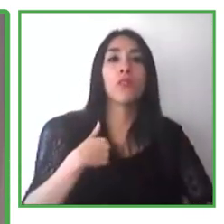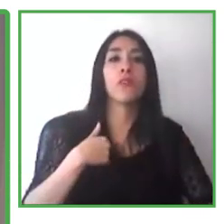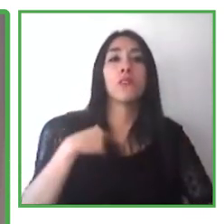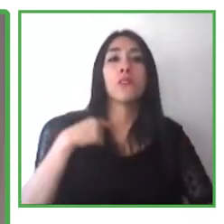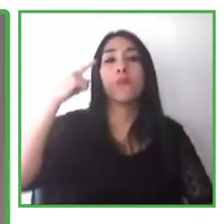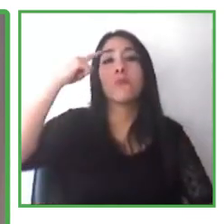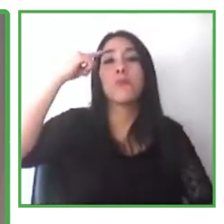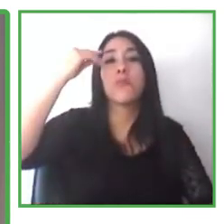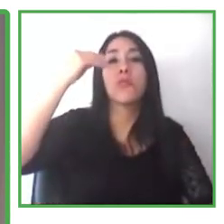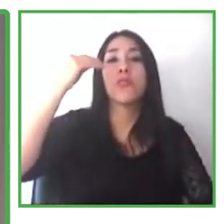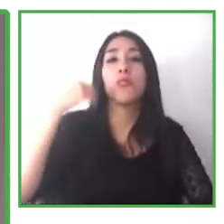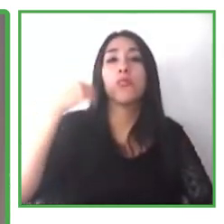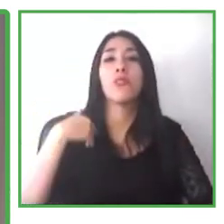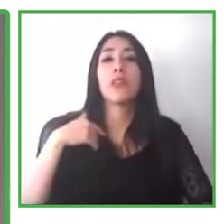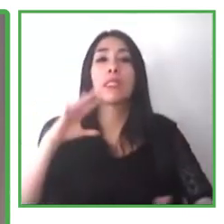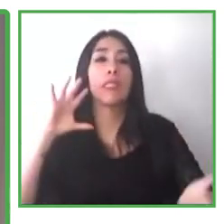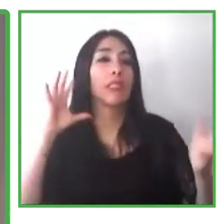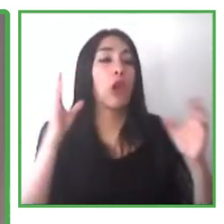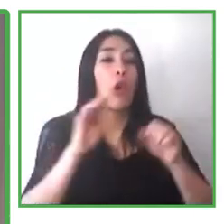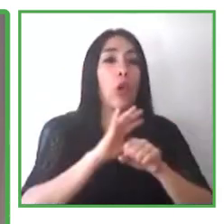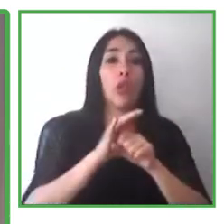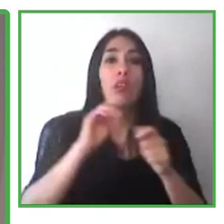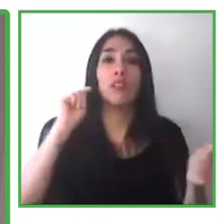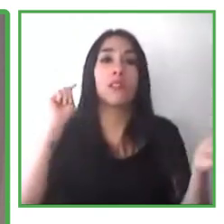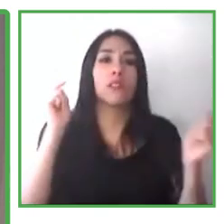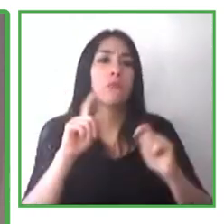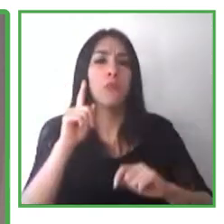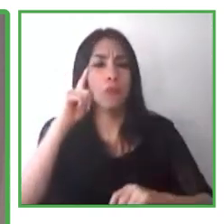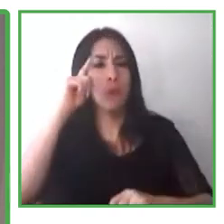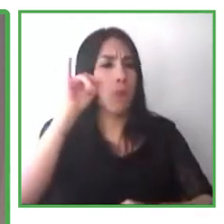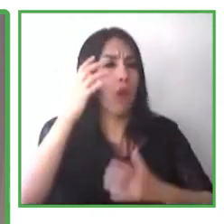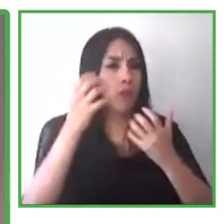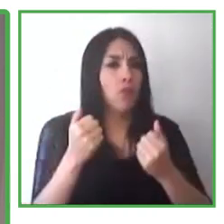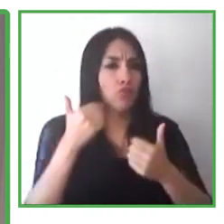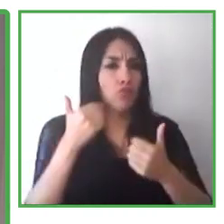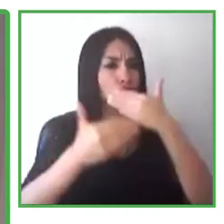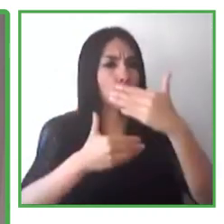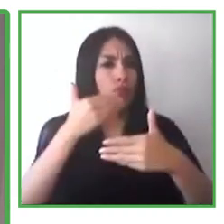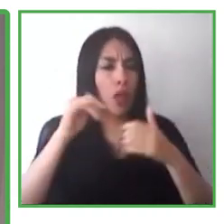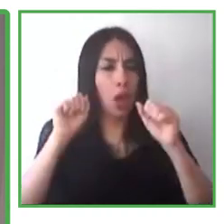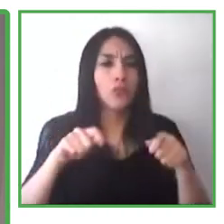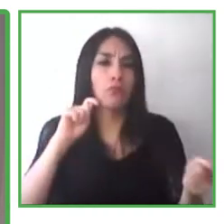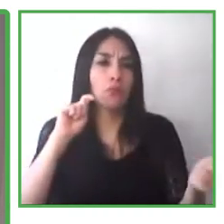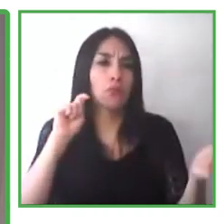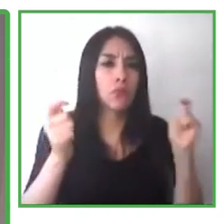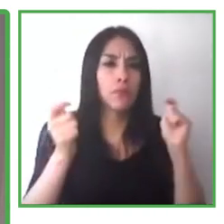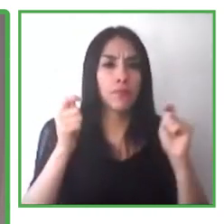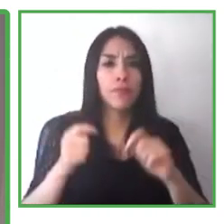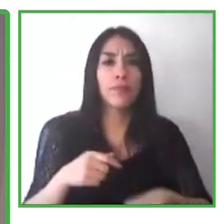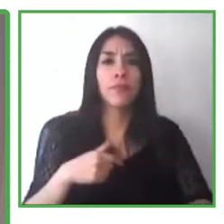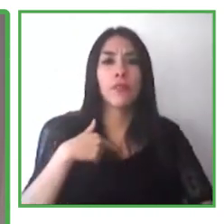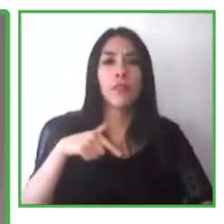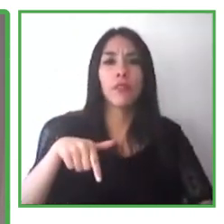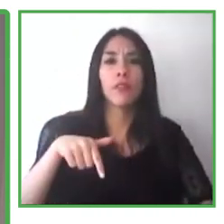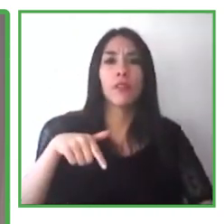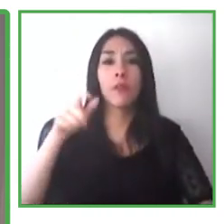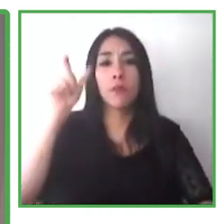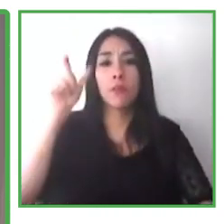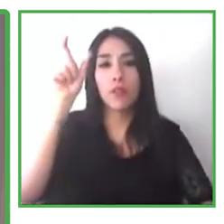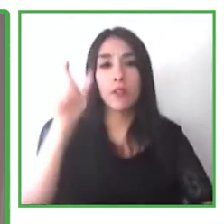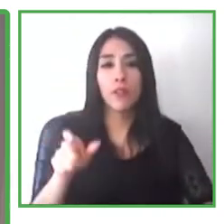last speaker here now on this panel, another person that's got a great deal of tremendous global experience around